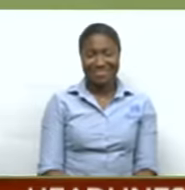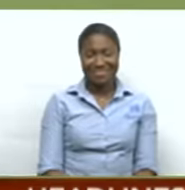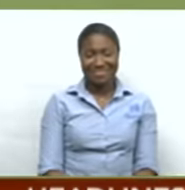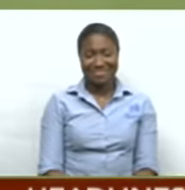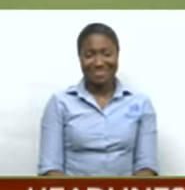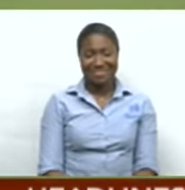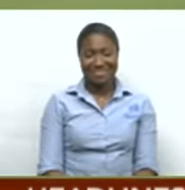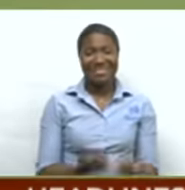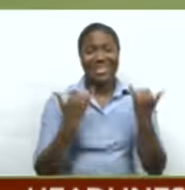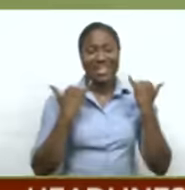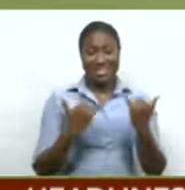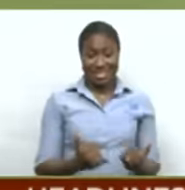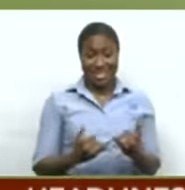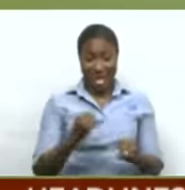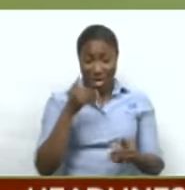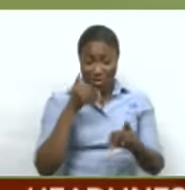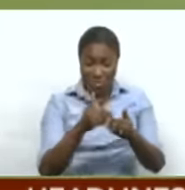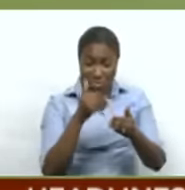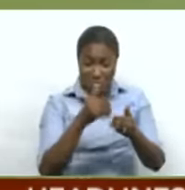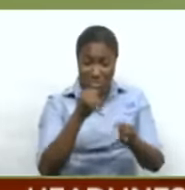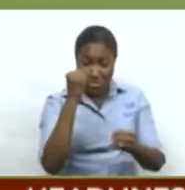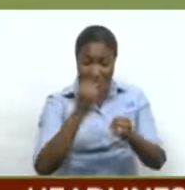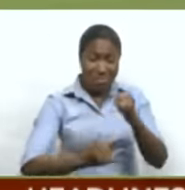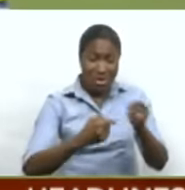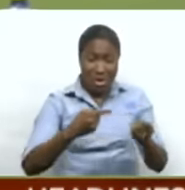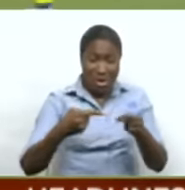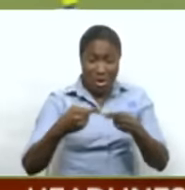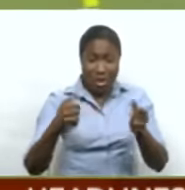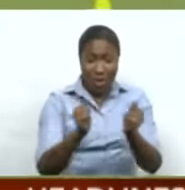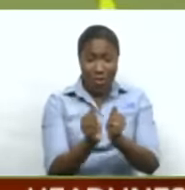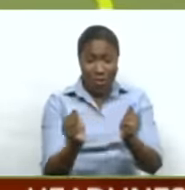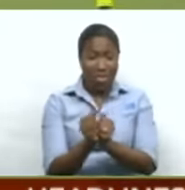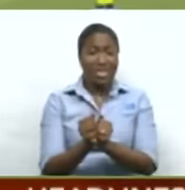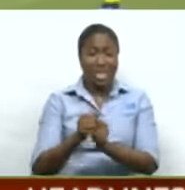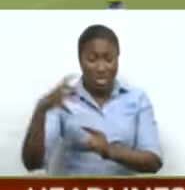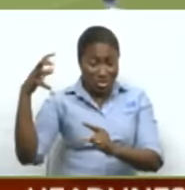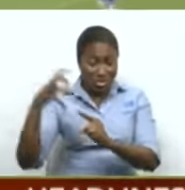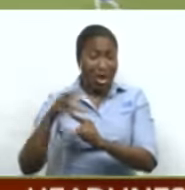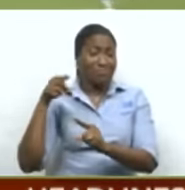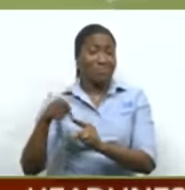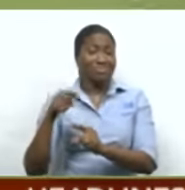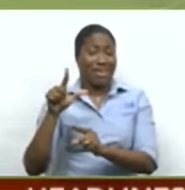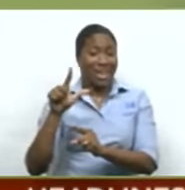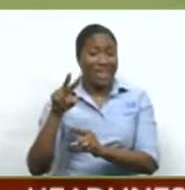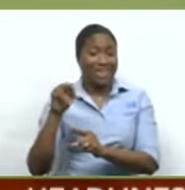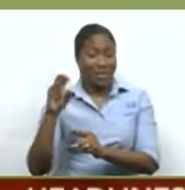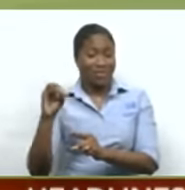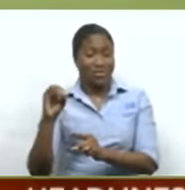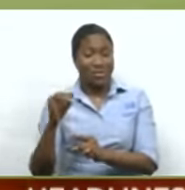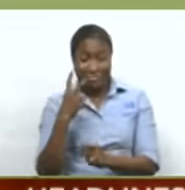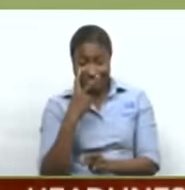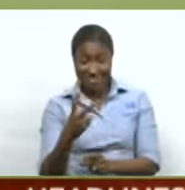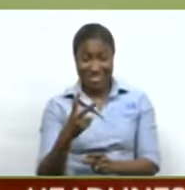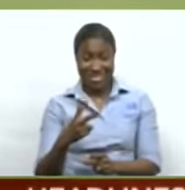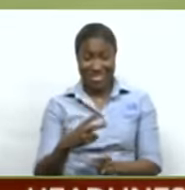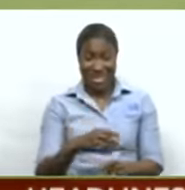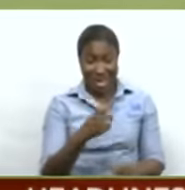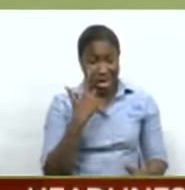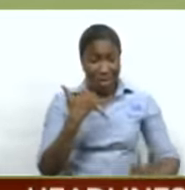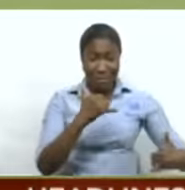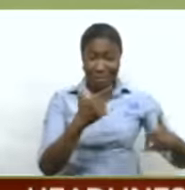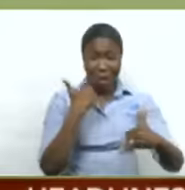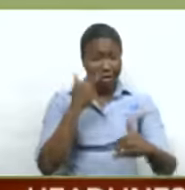In the dregs of their CONMEBOL qualifier against the five-time champions, Lavino Tinto turned into prime Brazil themselves.